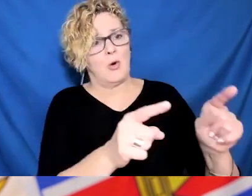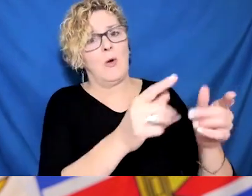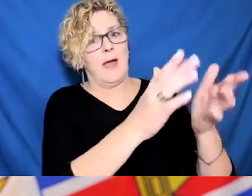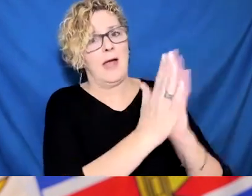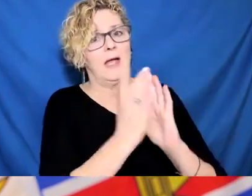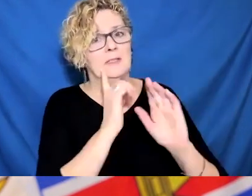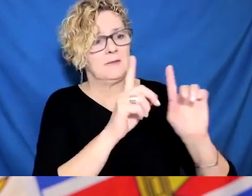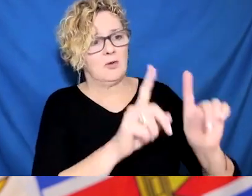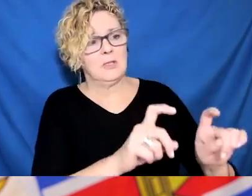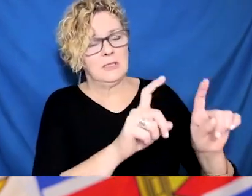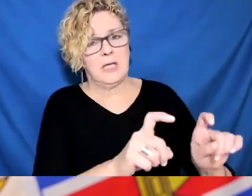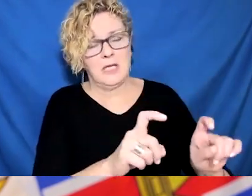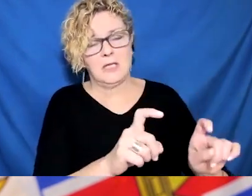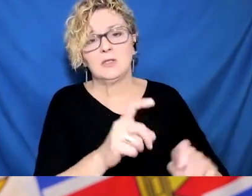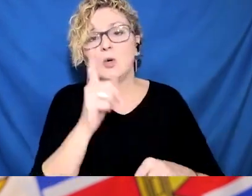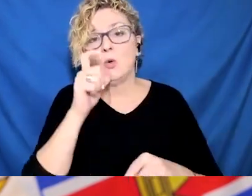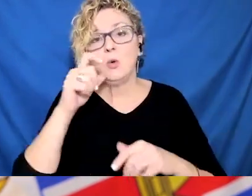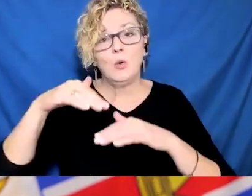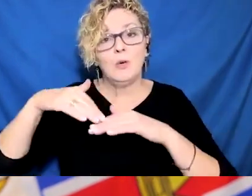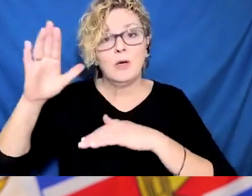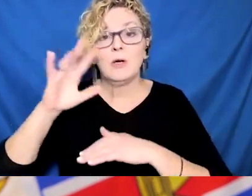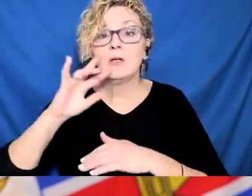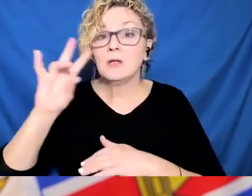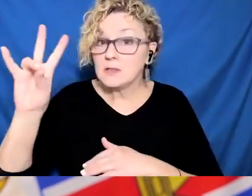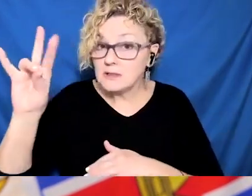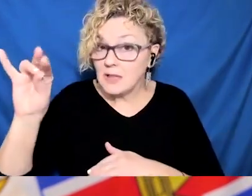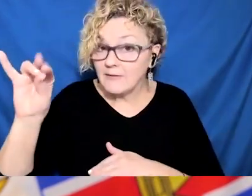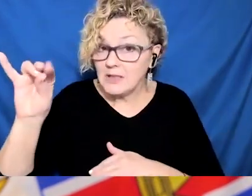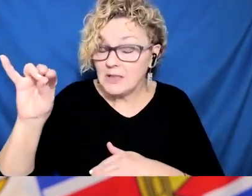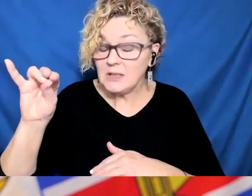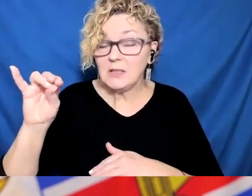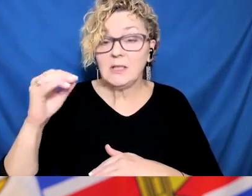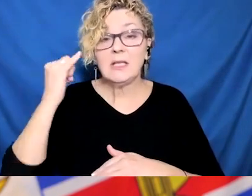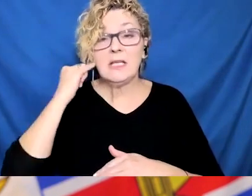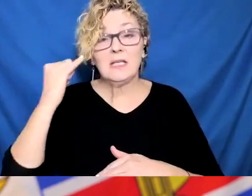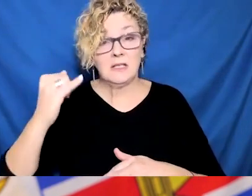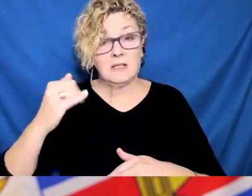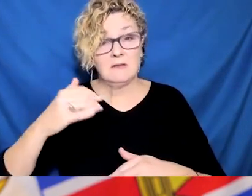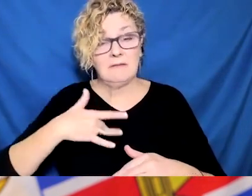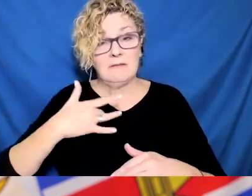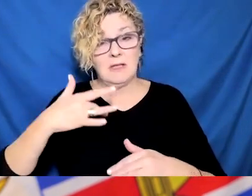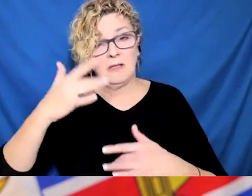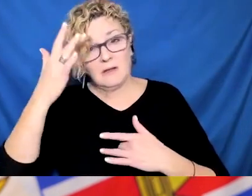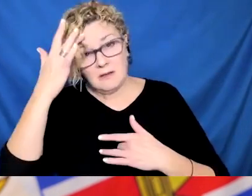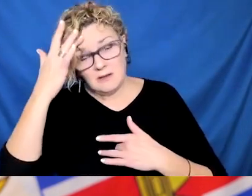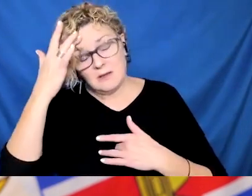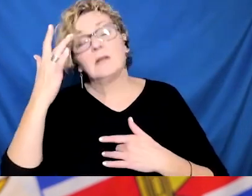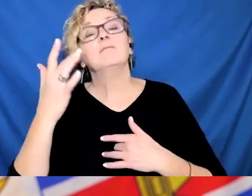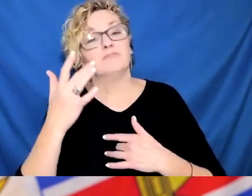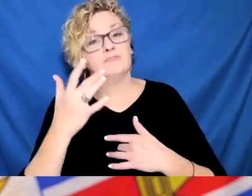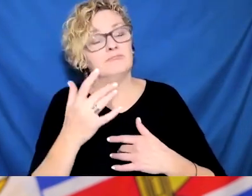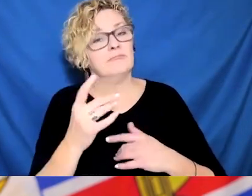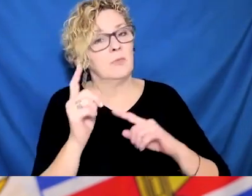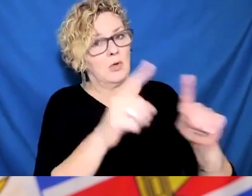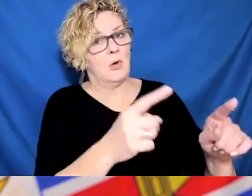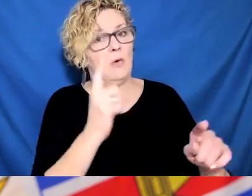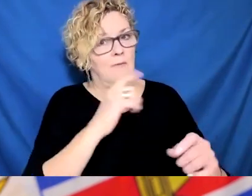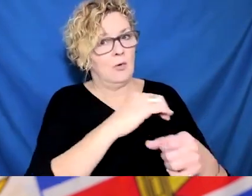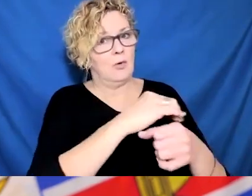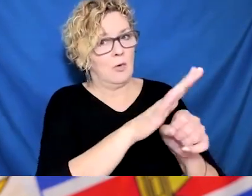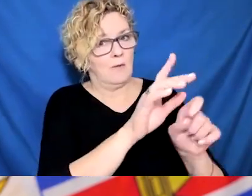Children are a much lower risk of severe illness, thankfully. And that's one of the bright lights in this pandemic.